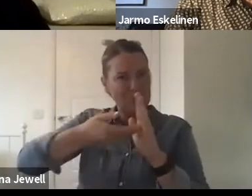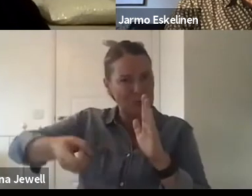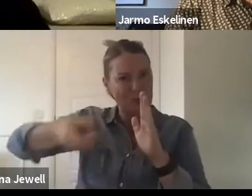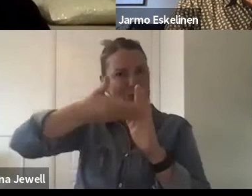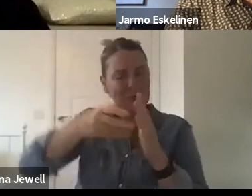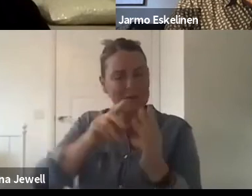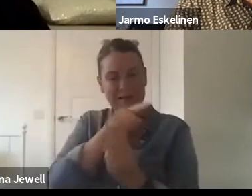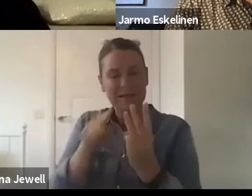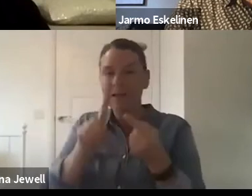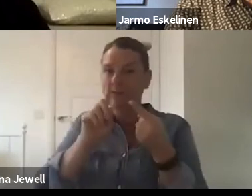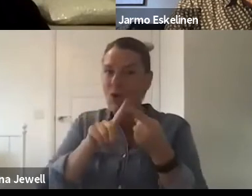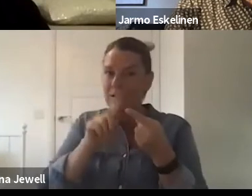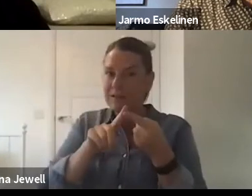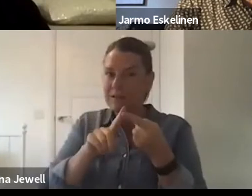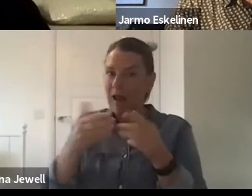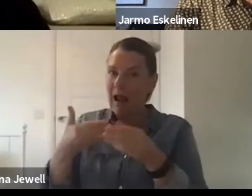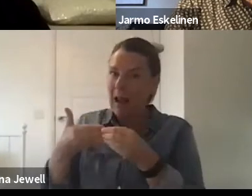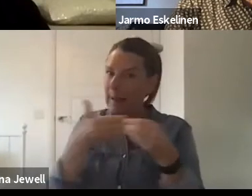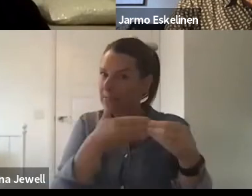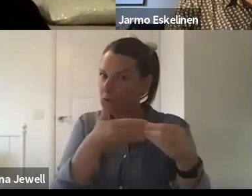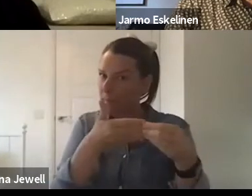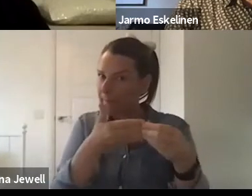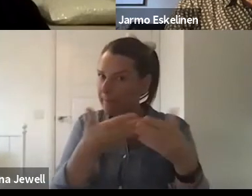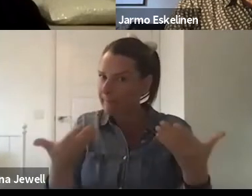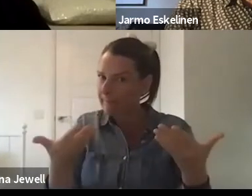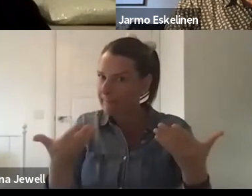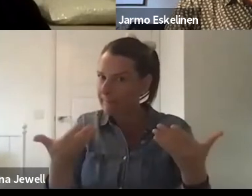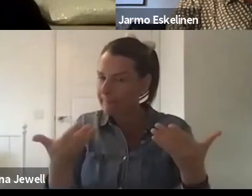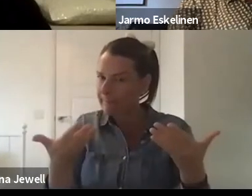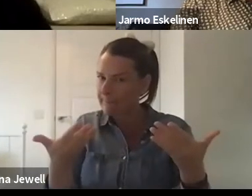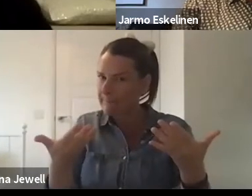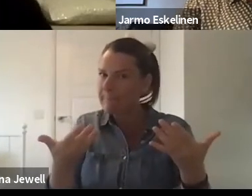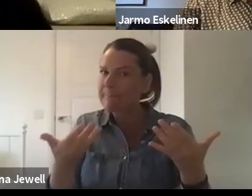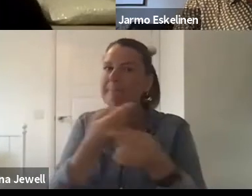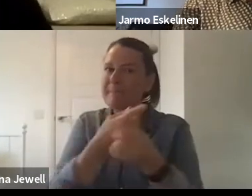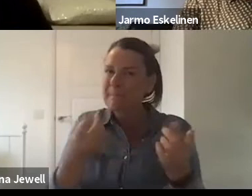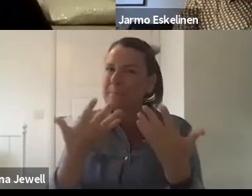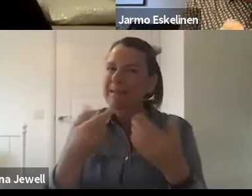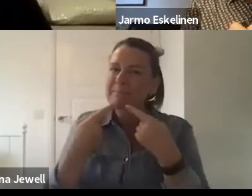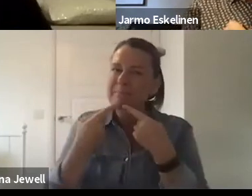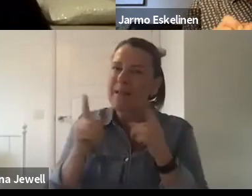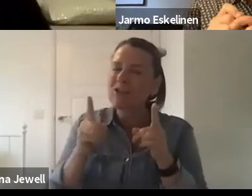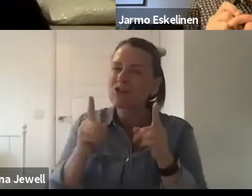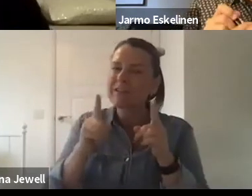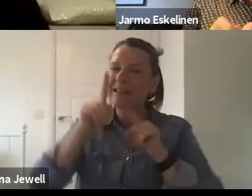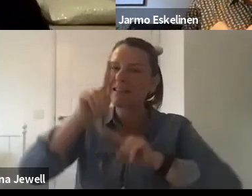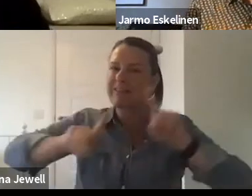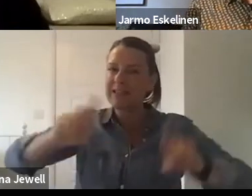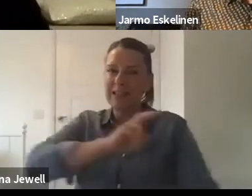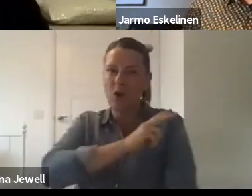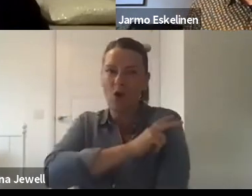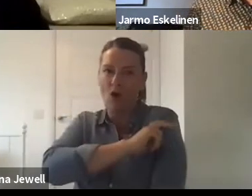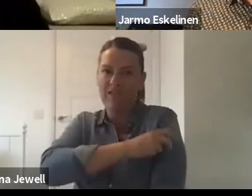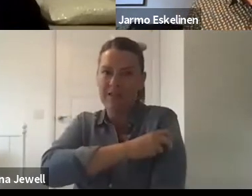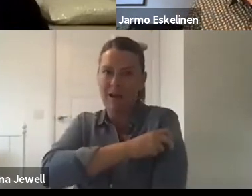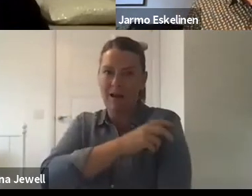first is leadership. Rightfully, people have mentioned diversity offices and different